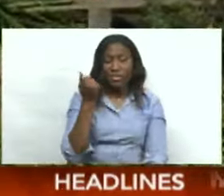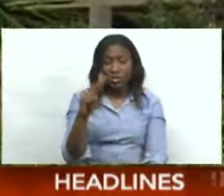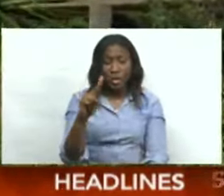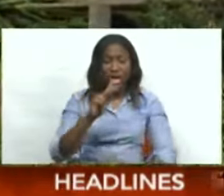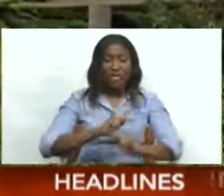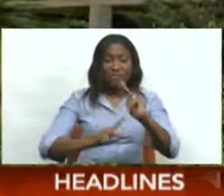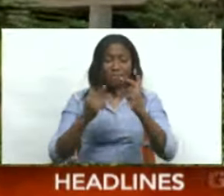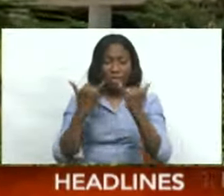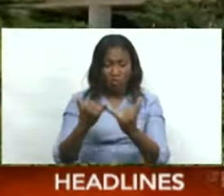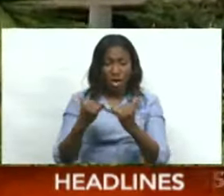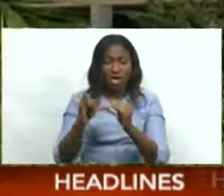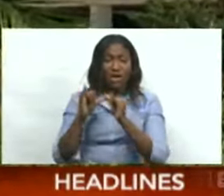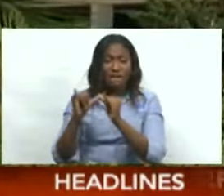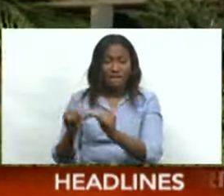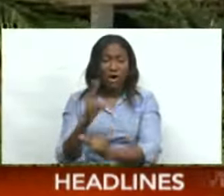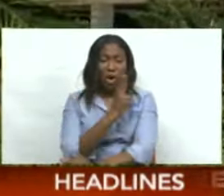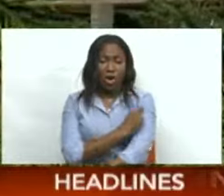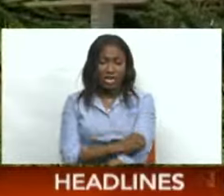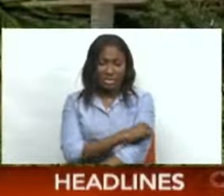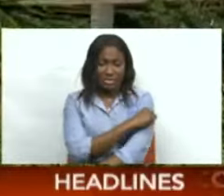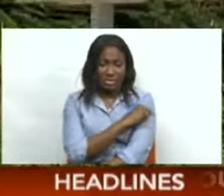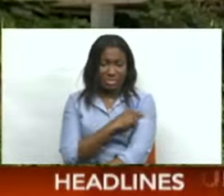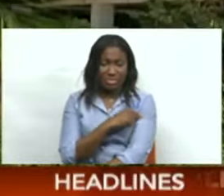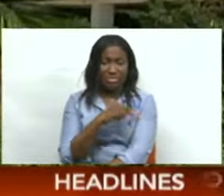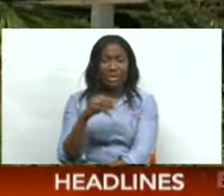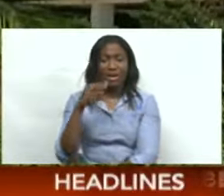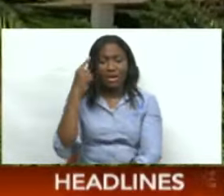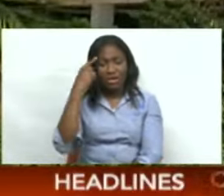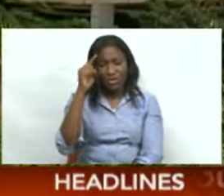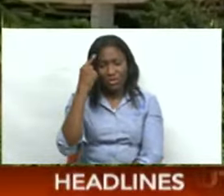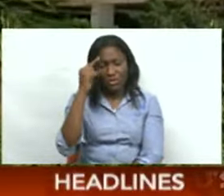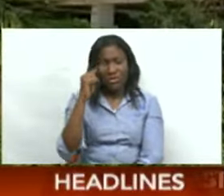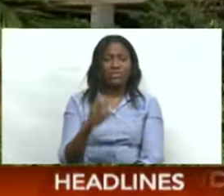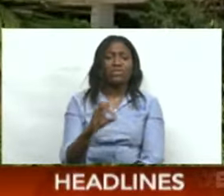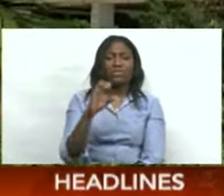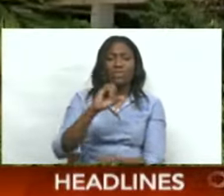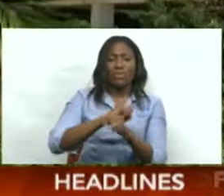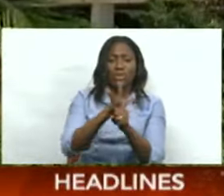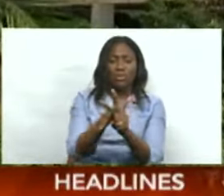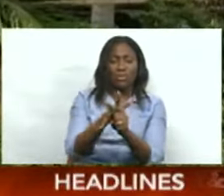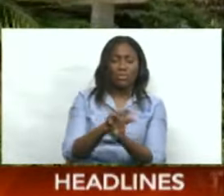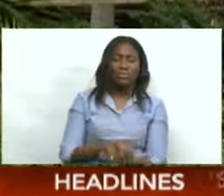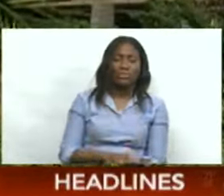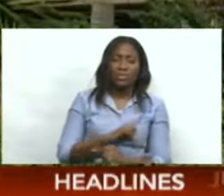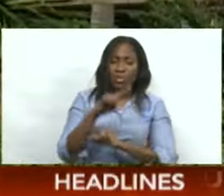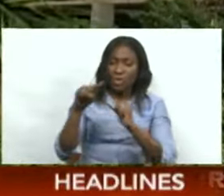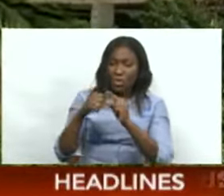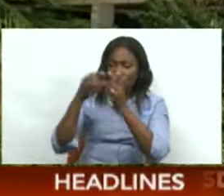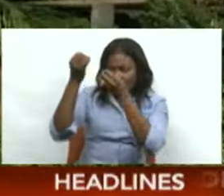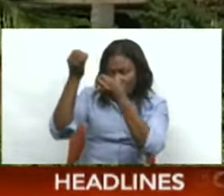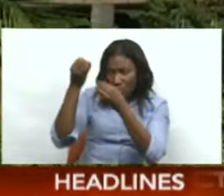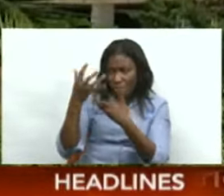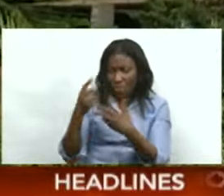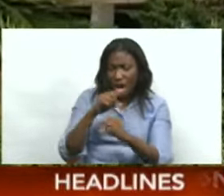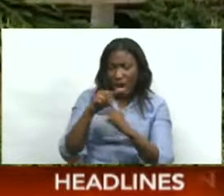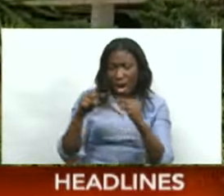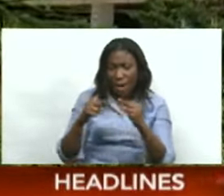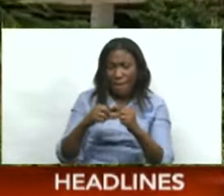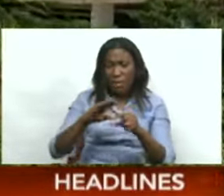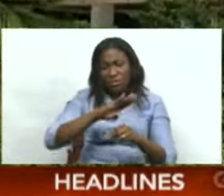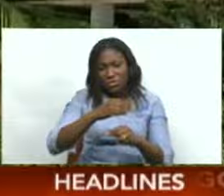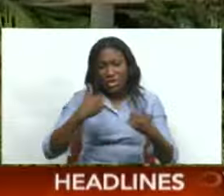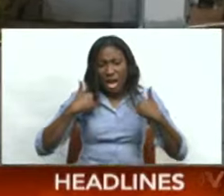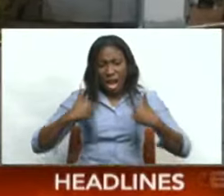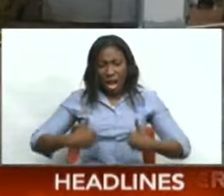at the San Fernando General Hospital and Coover Hospital and multi-training facility. In an update on respiratory illnesses in the